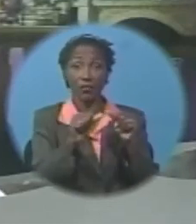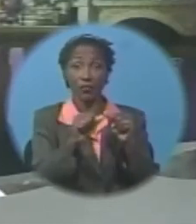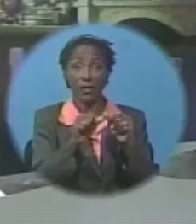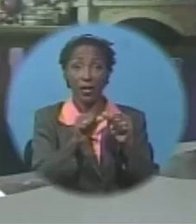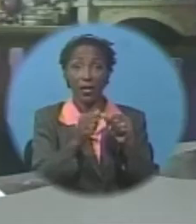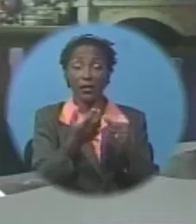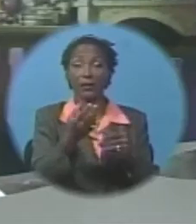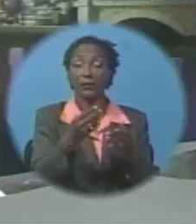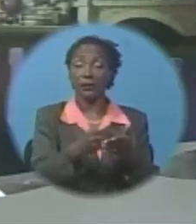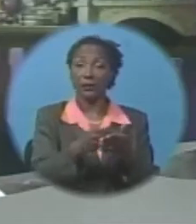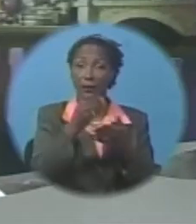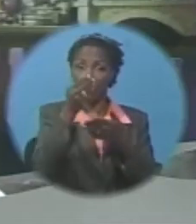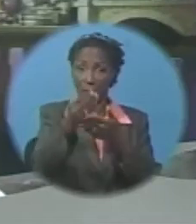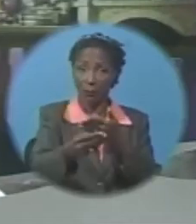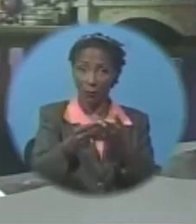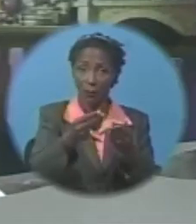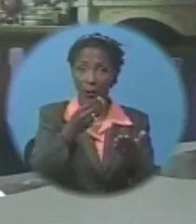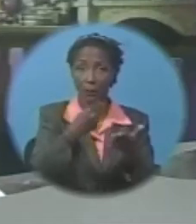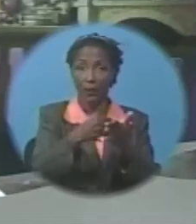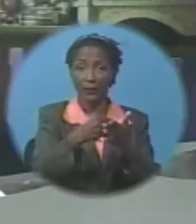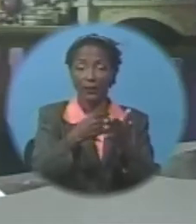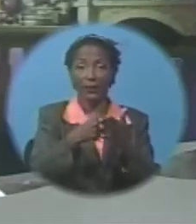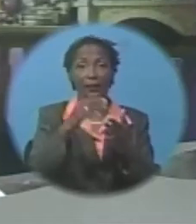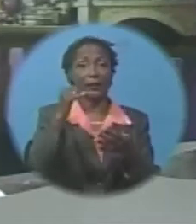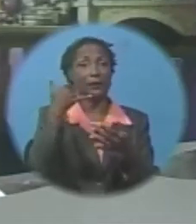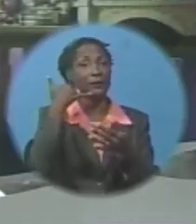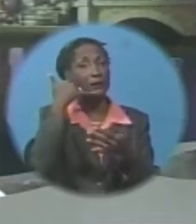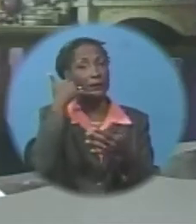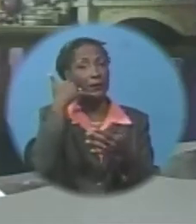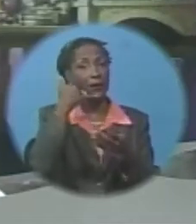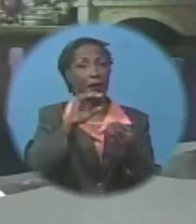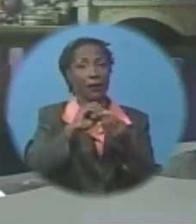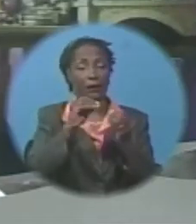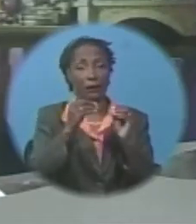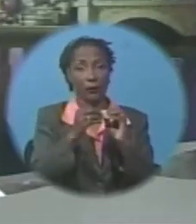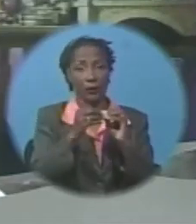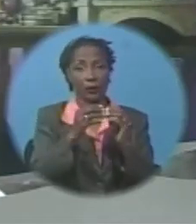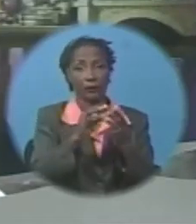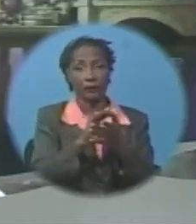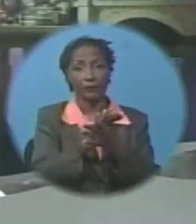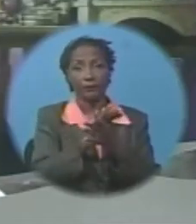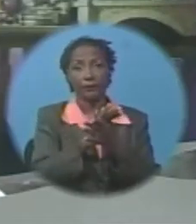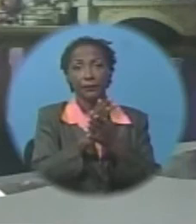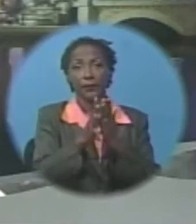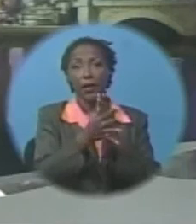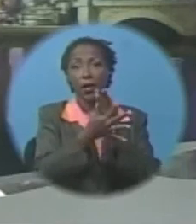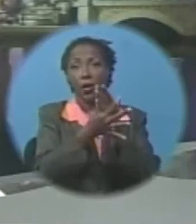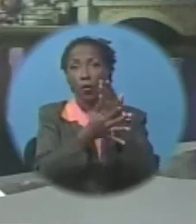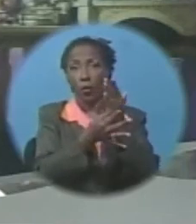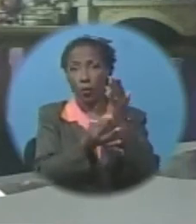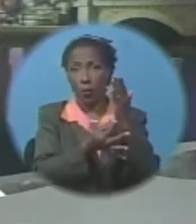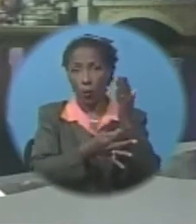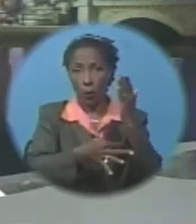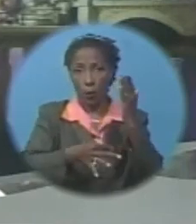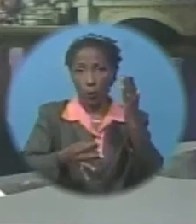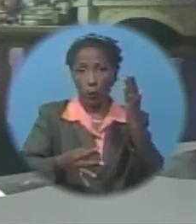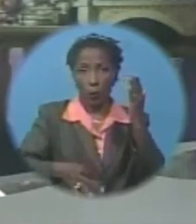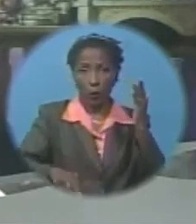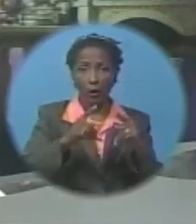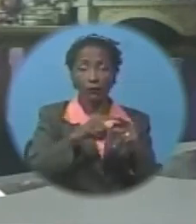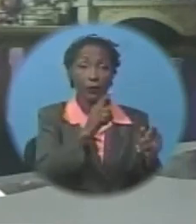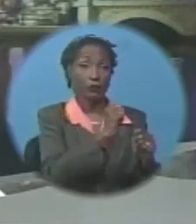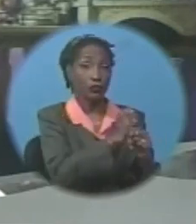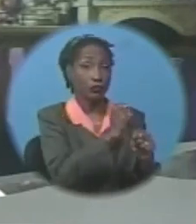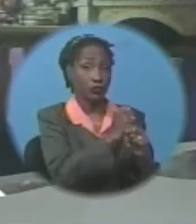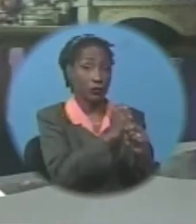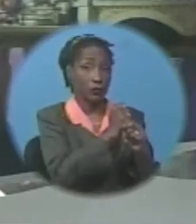investment is in the area of telecommunications. Oil that leaked from a facility in Trinidad and Tobago has now